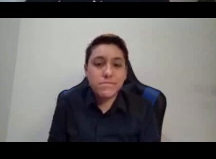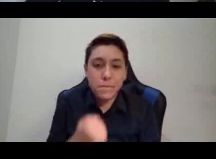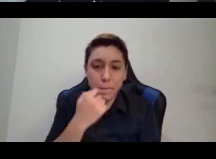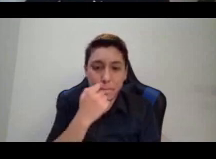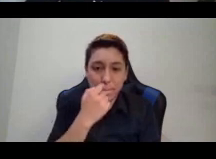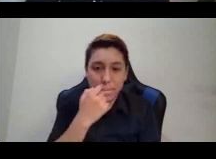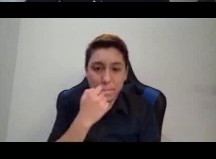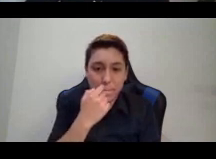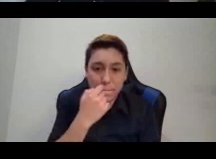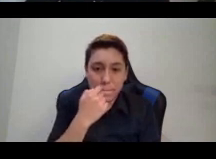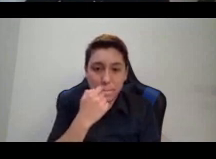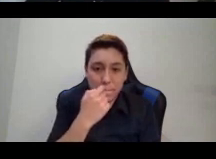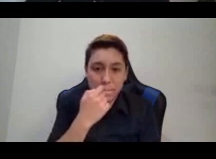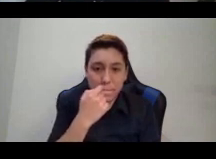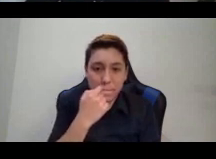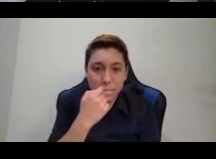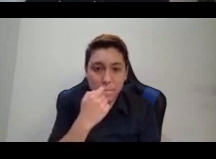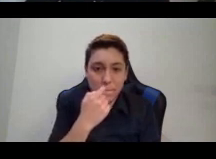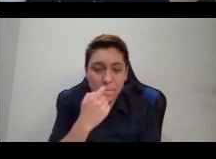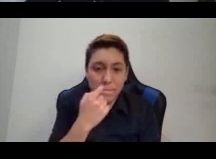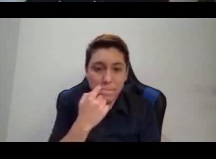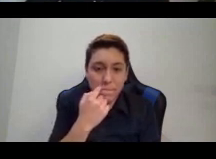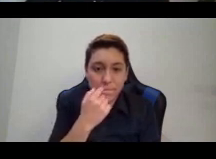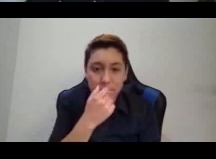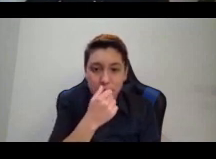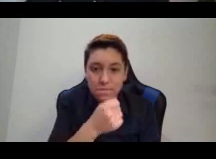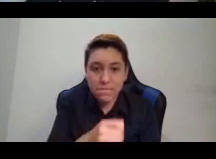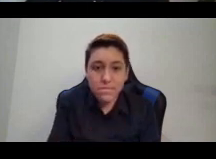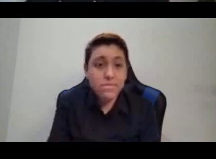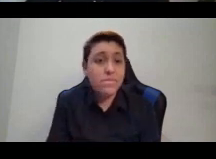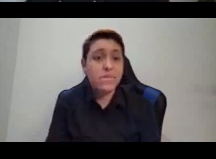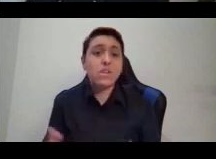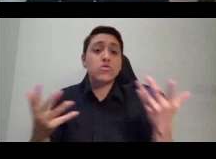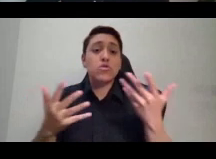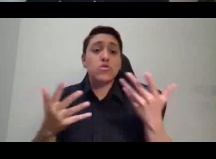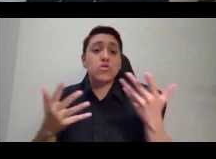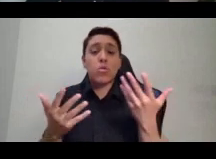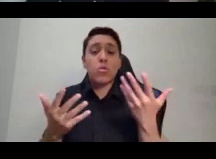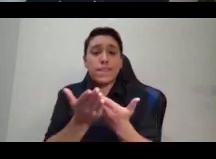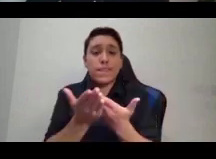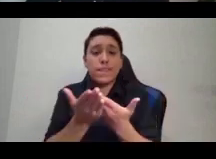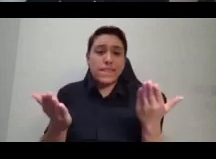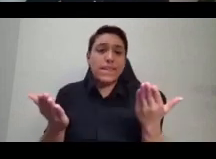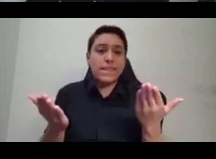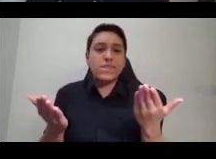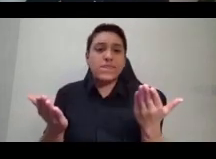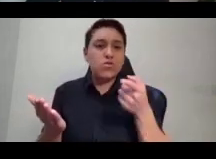What would be a part of you? What things would be a part of you, like your cyborg parts?